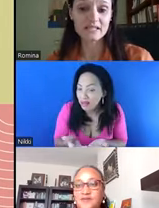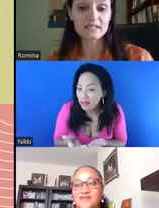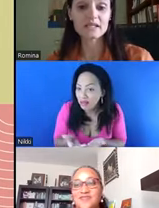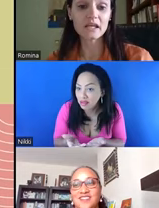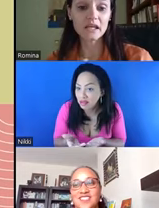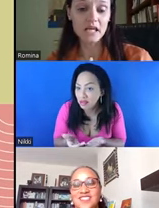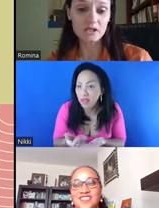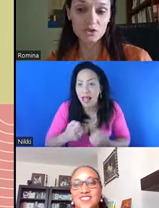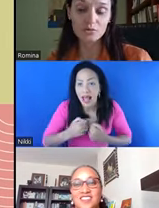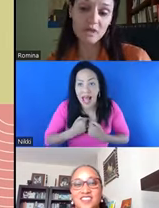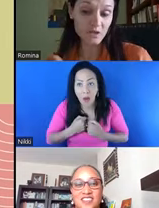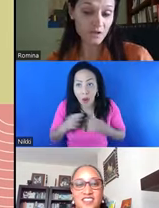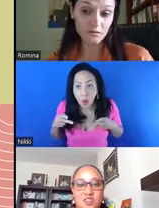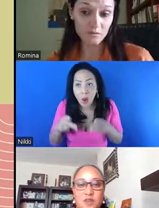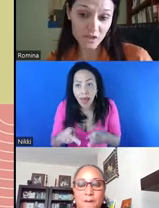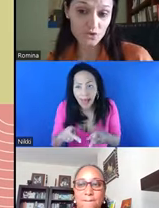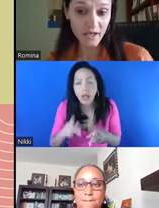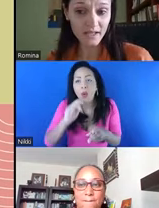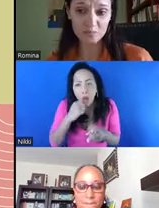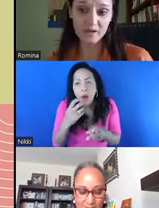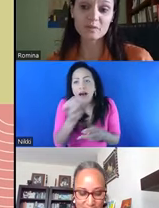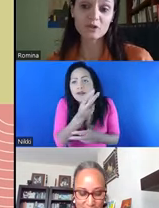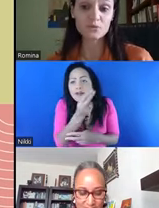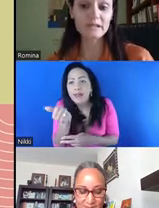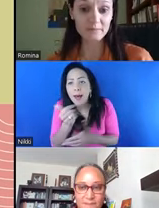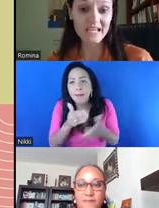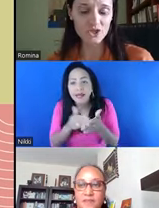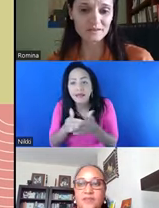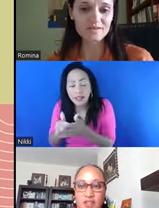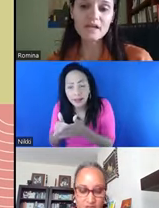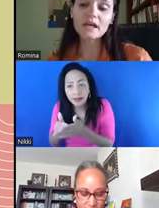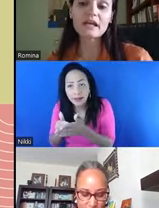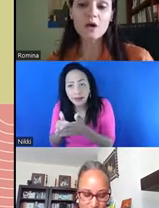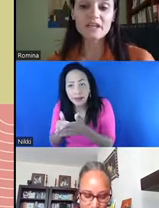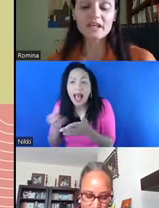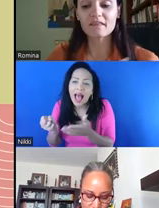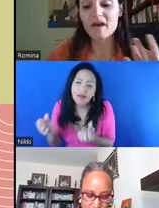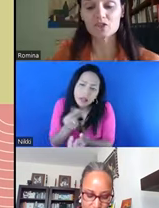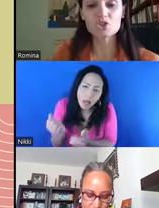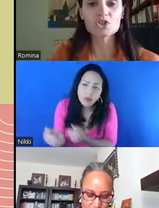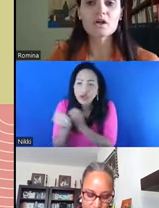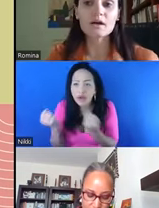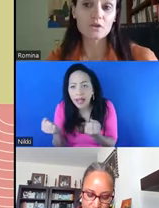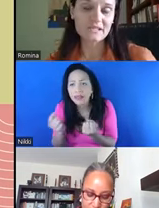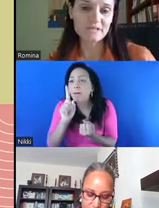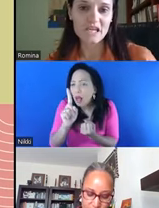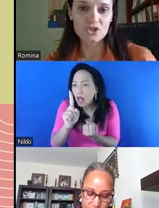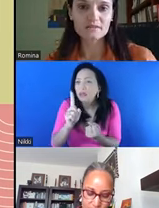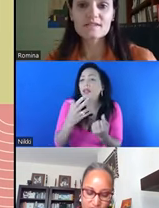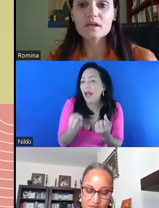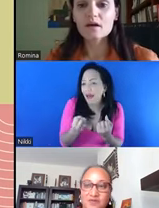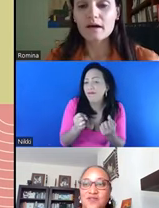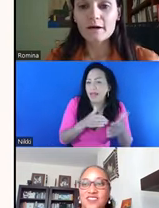limits us. And, you know, maybe the strengths it brings, but also the limitations, and how we can then manage those